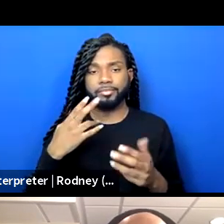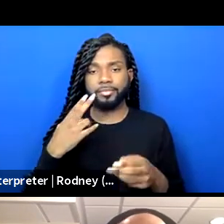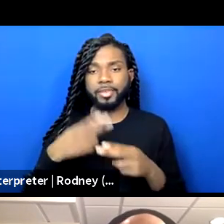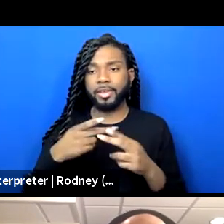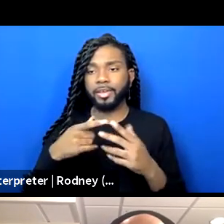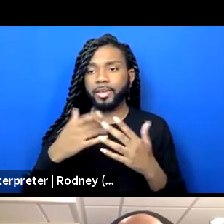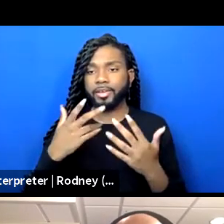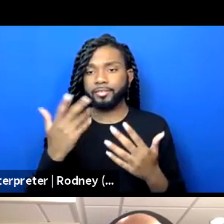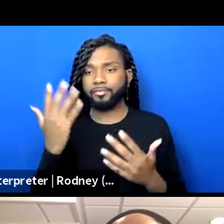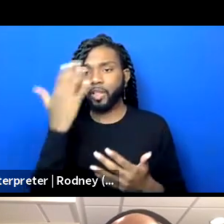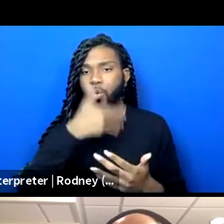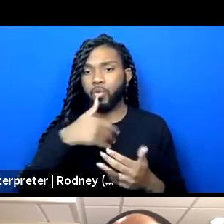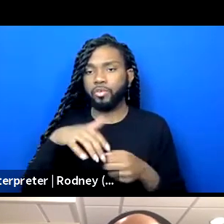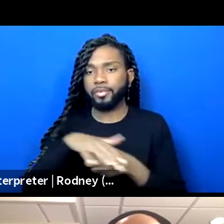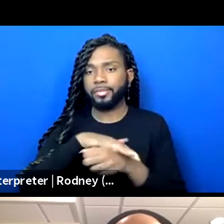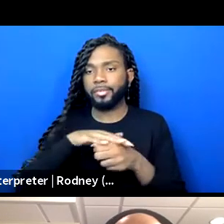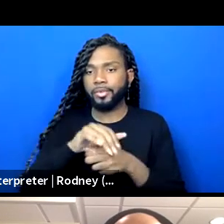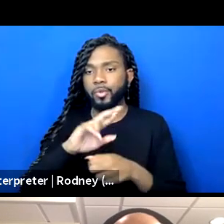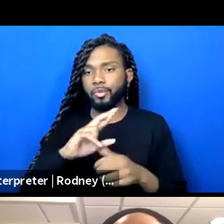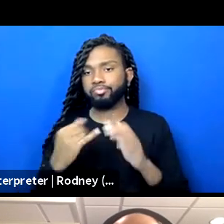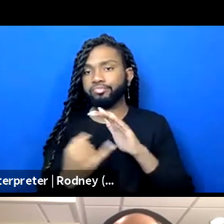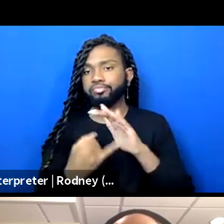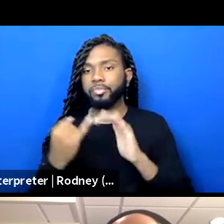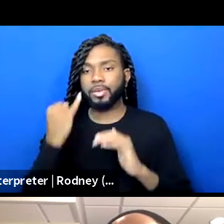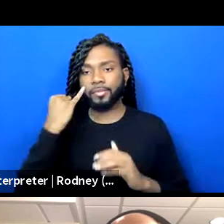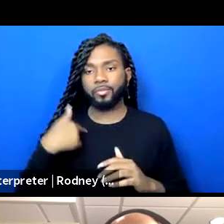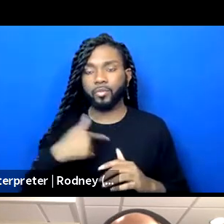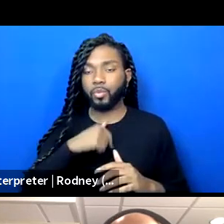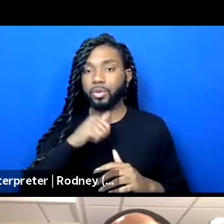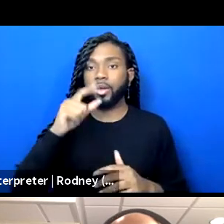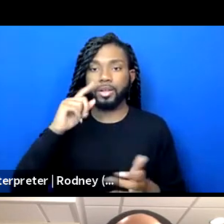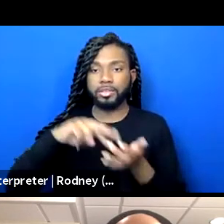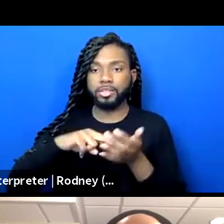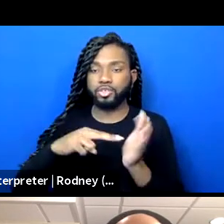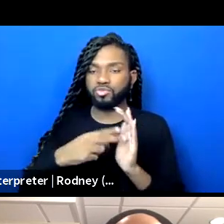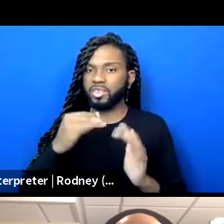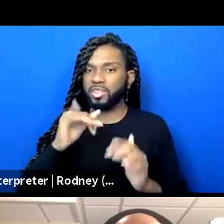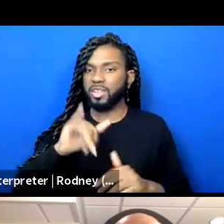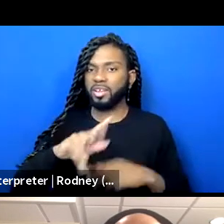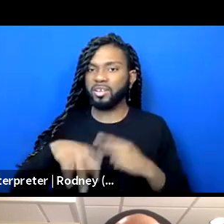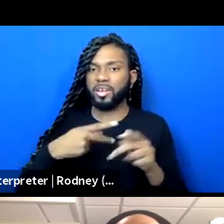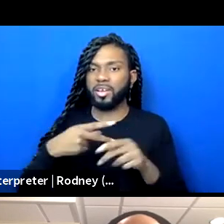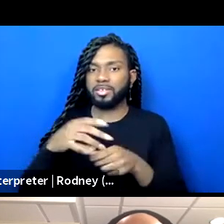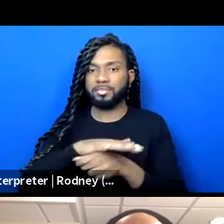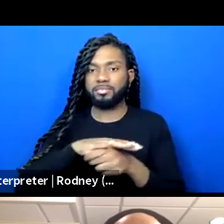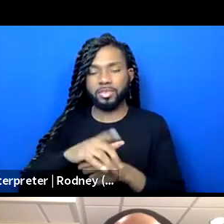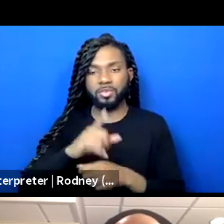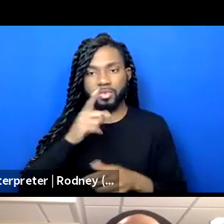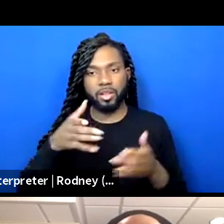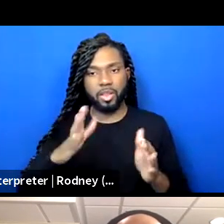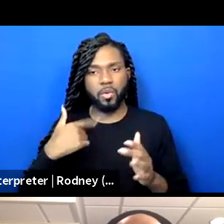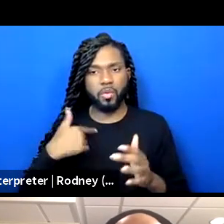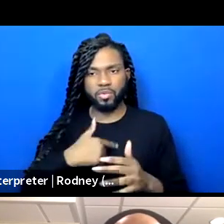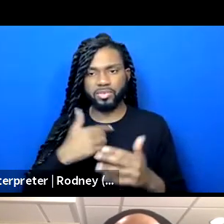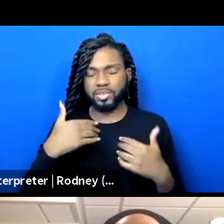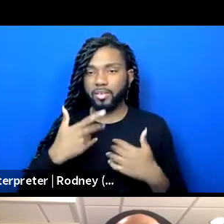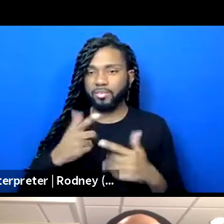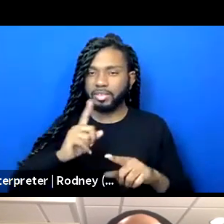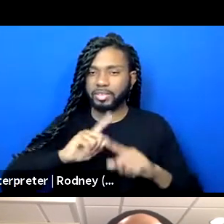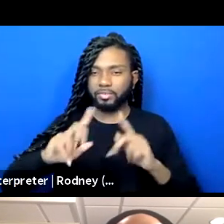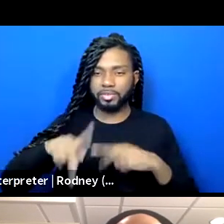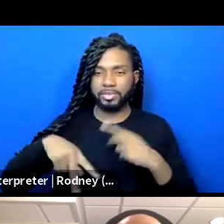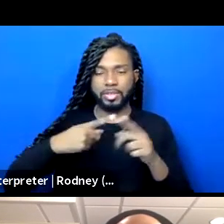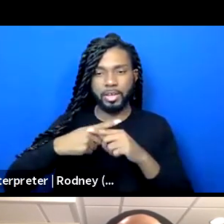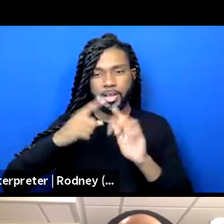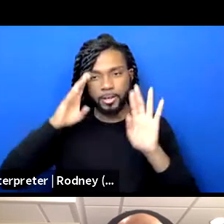isolation, if we're not careful and intentional. And this, these kinds of spaces allow us to create a different kind of intentionality